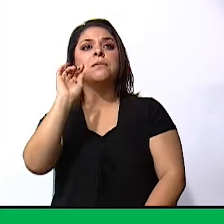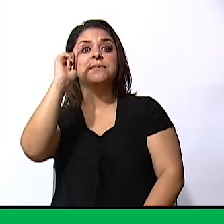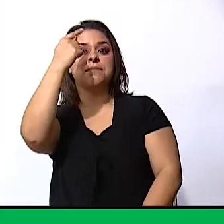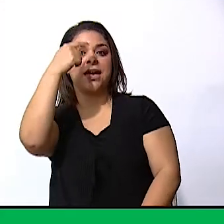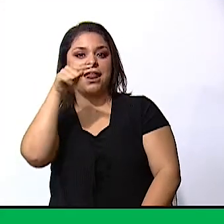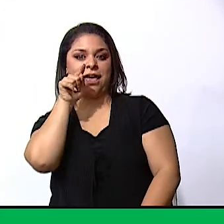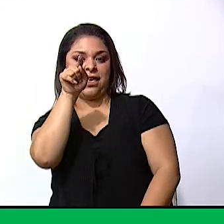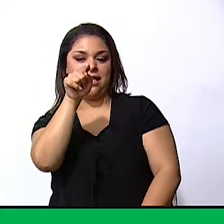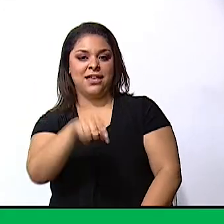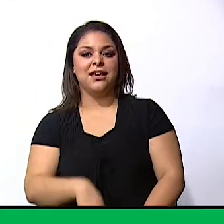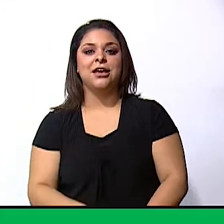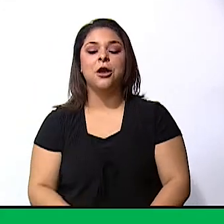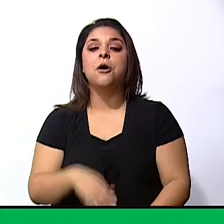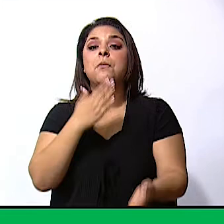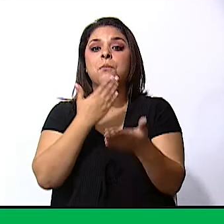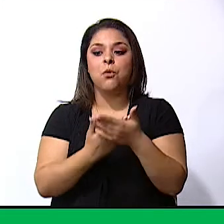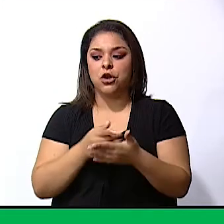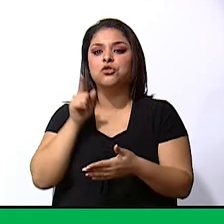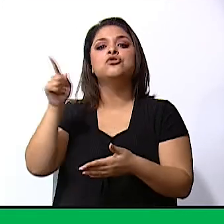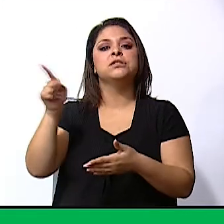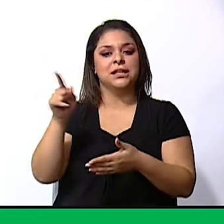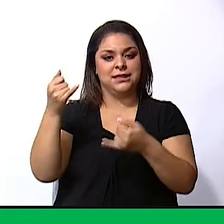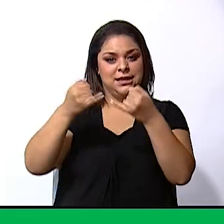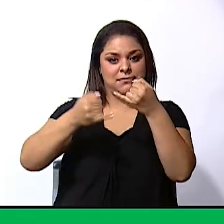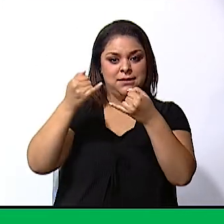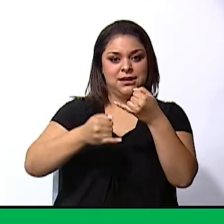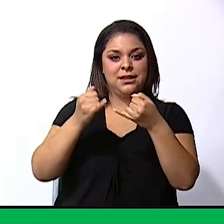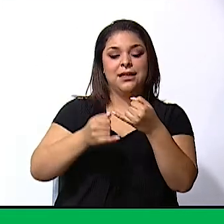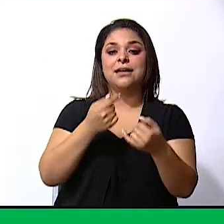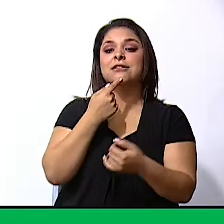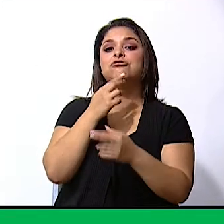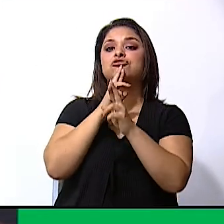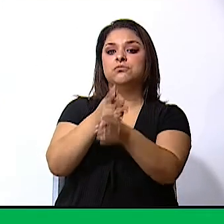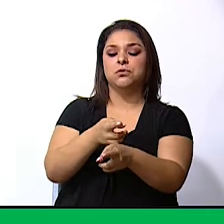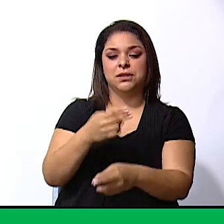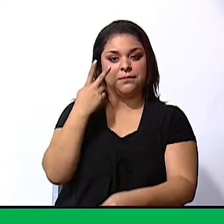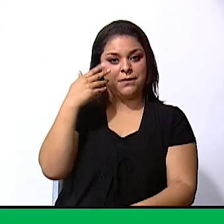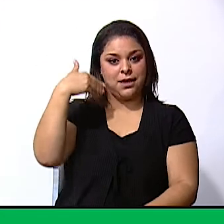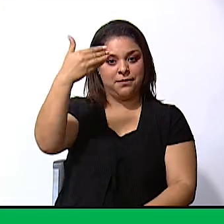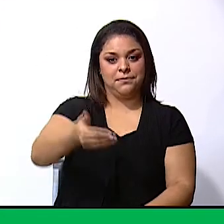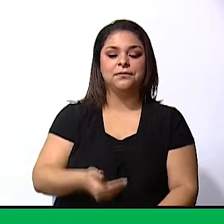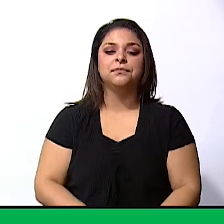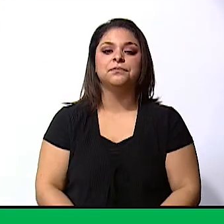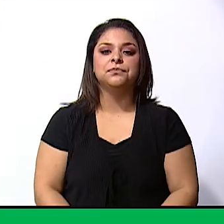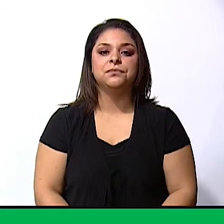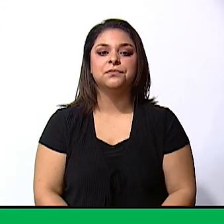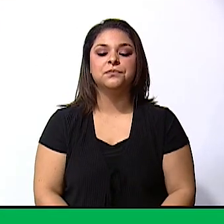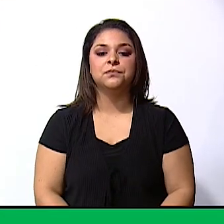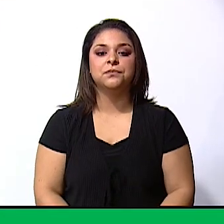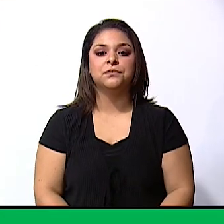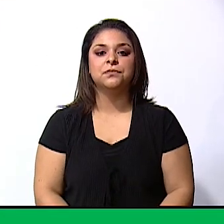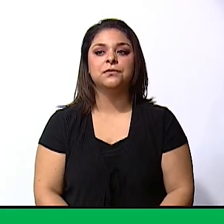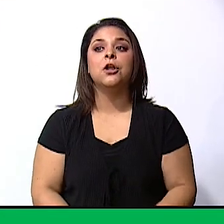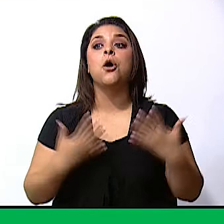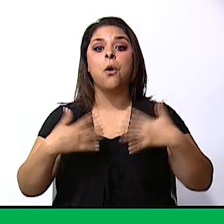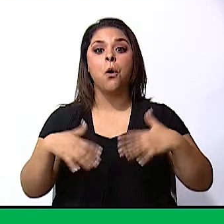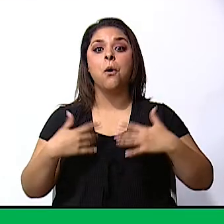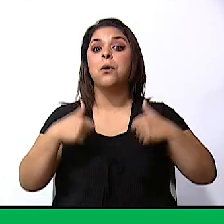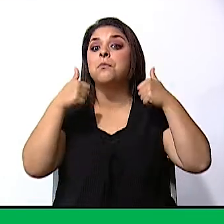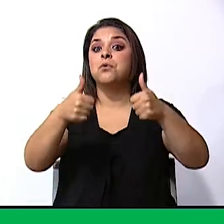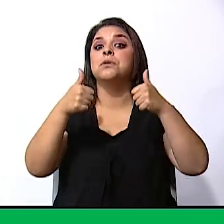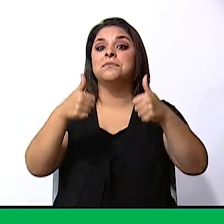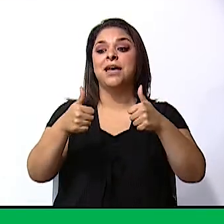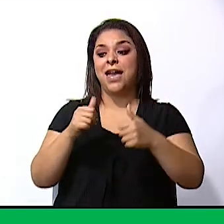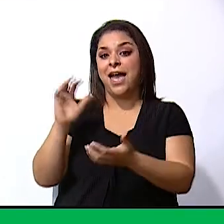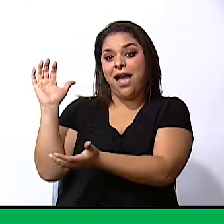okay so let's see what you wrote let's see our next slide oh very good arlin